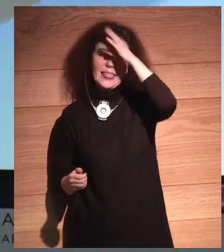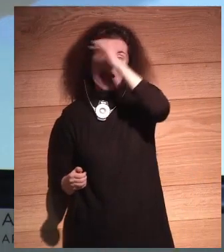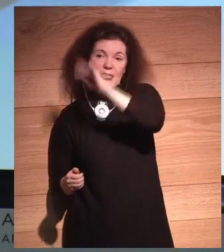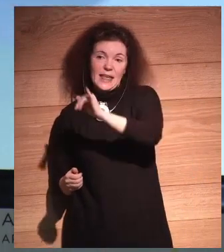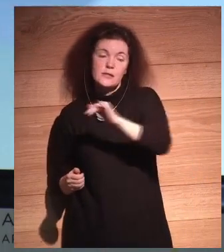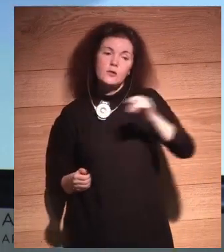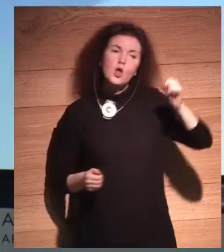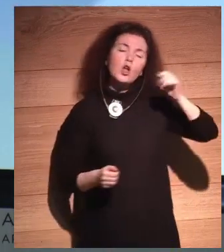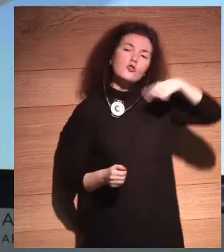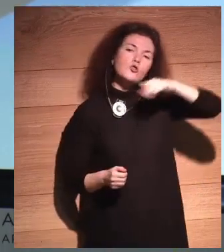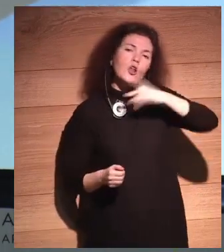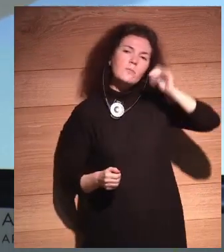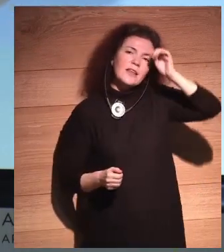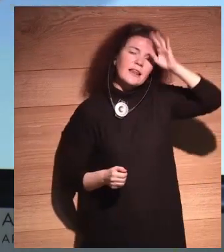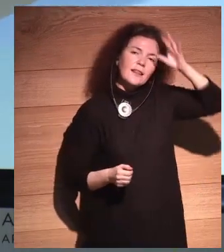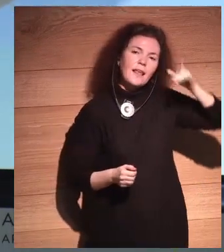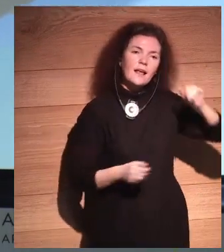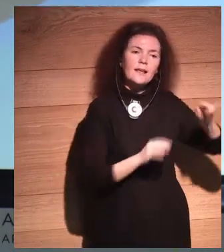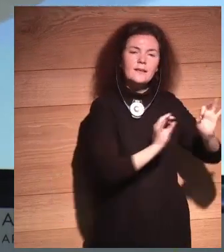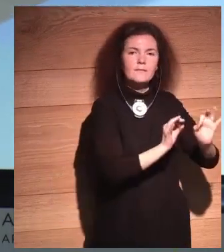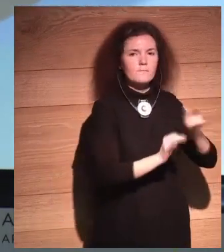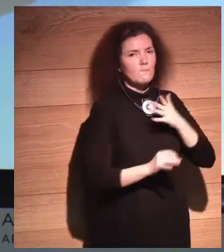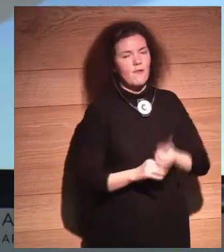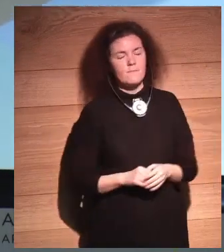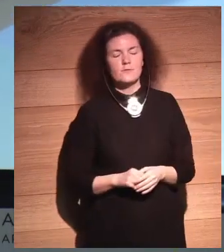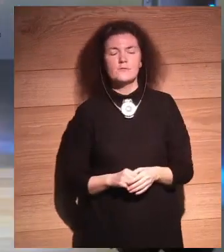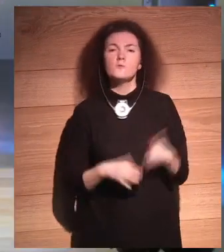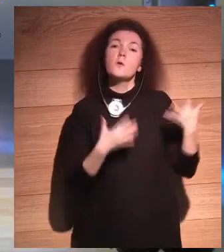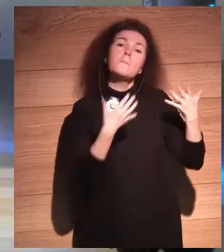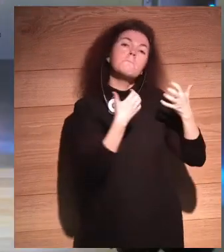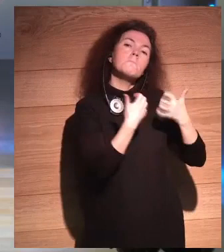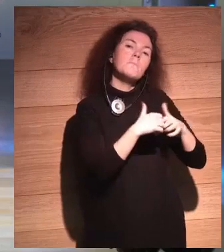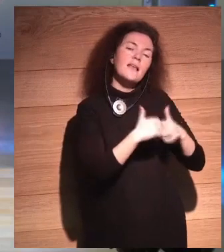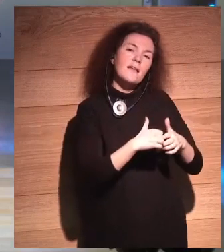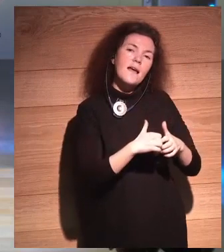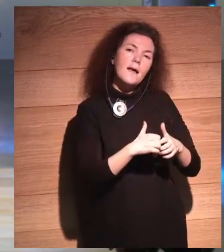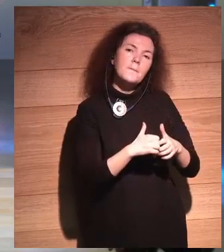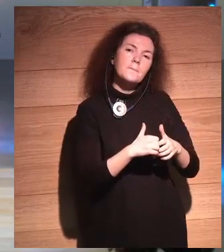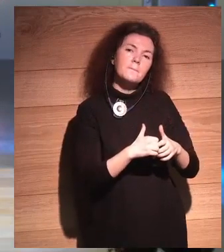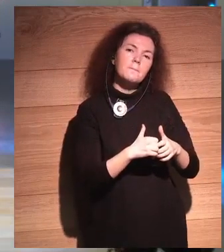A machine with an IQ of a trillion and general intelligence would be the end of human civilization.